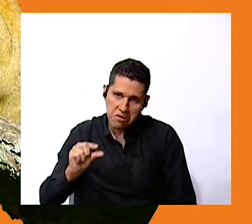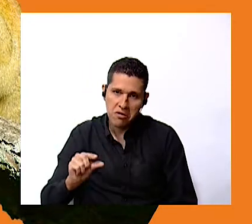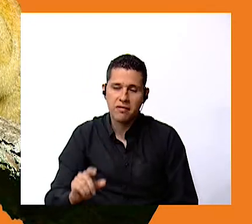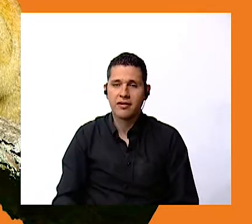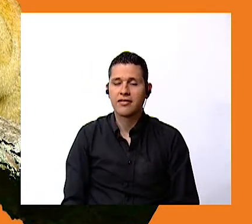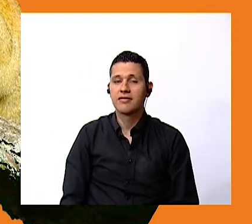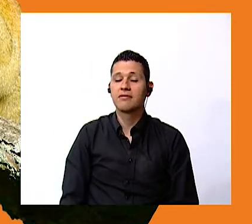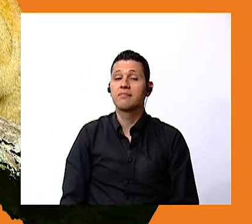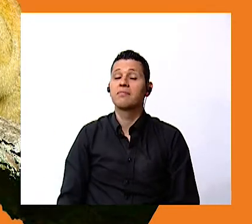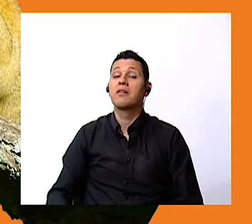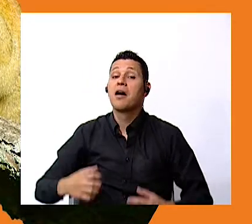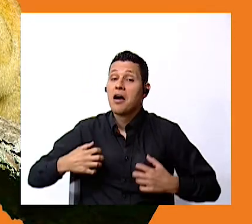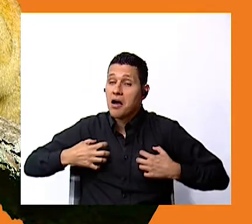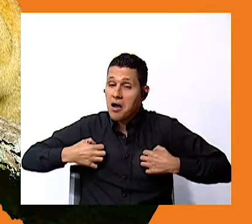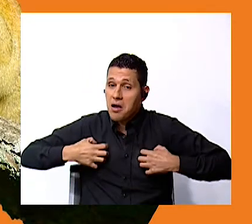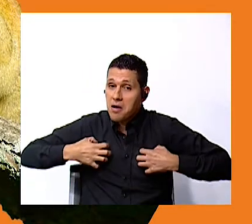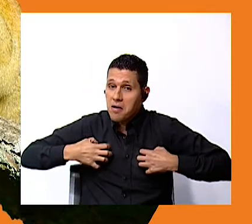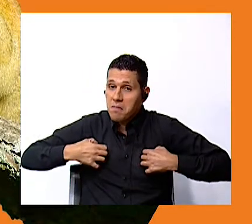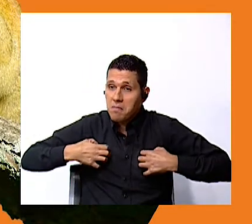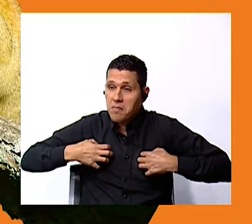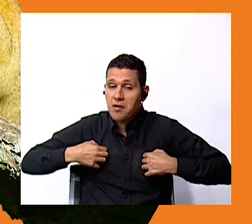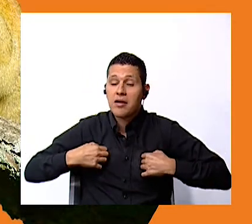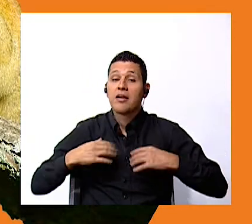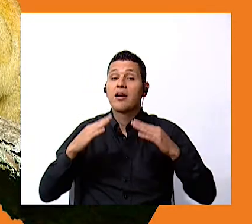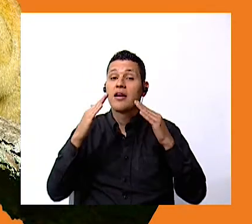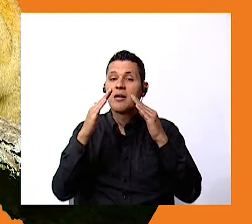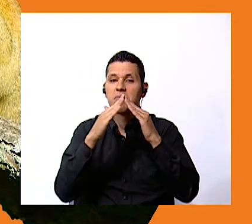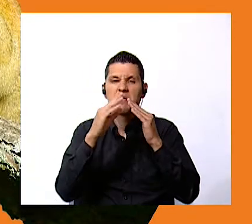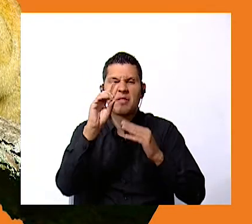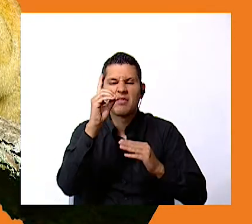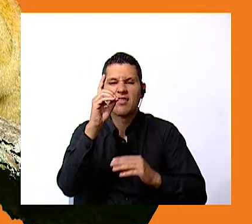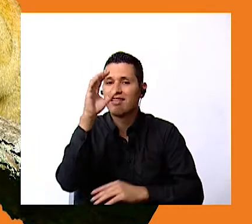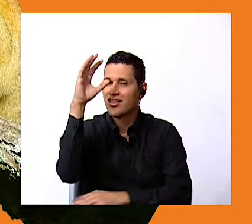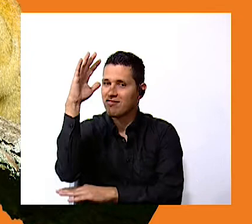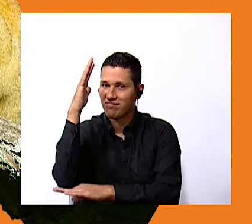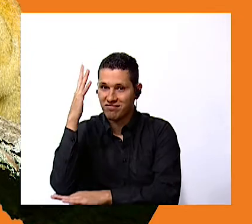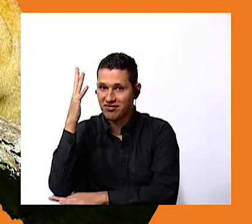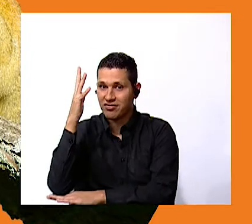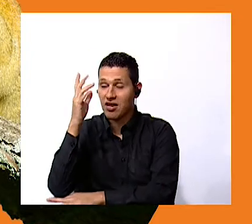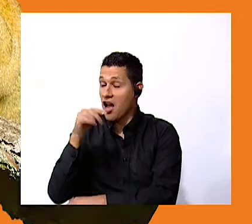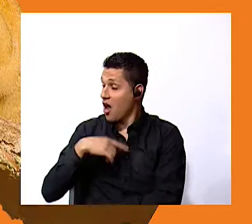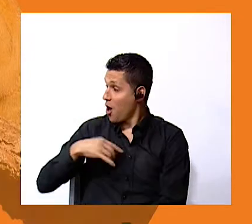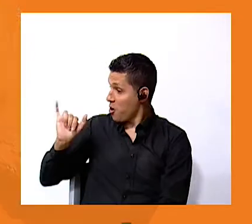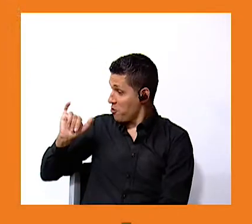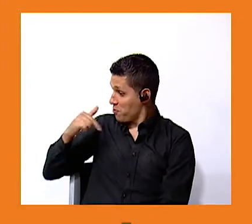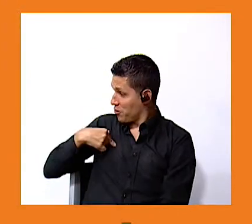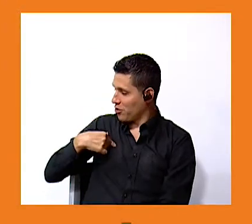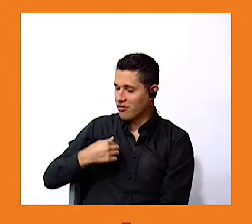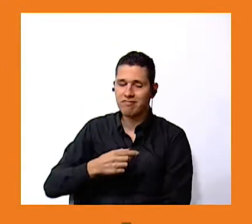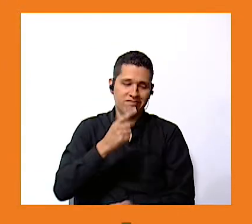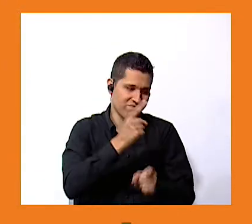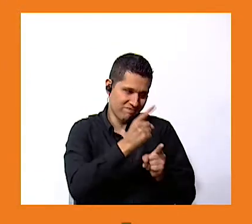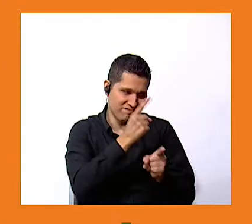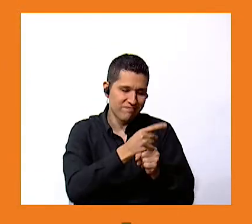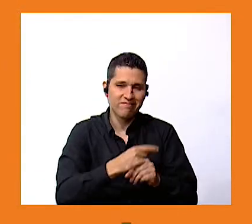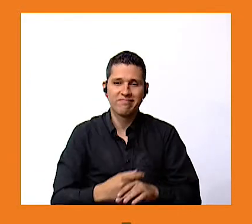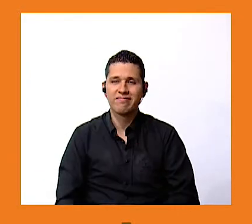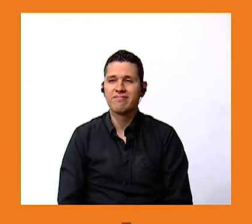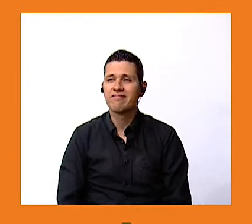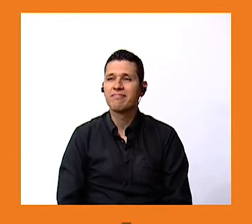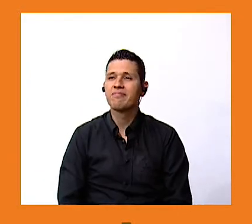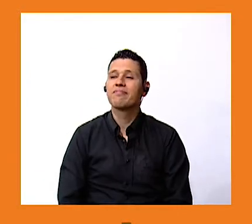monkey lives on a tree oh the monkey lives in a tree just like me very good mary the